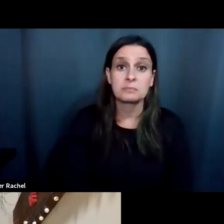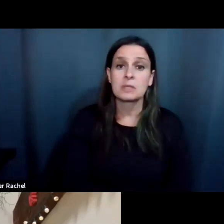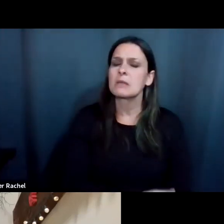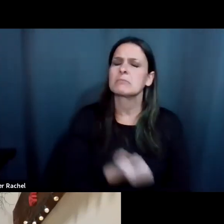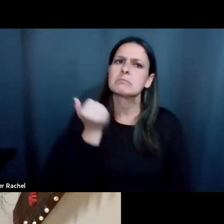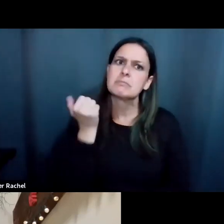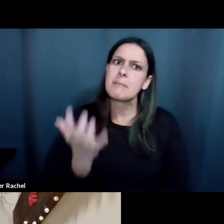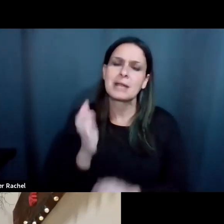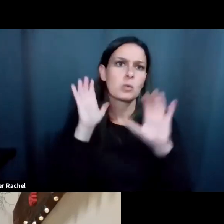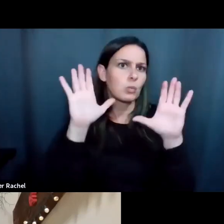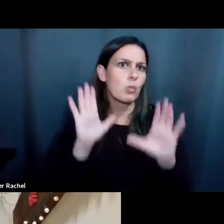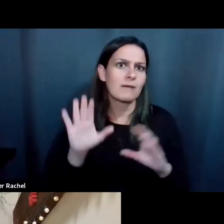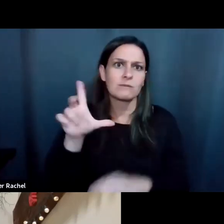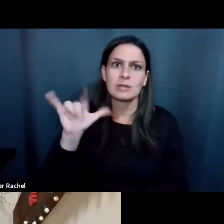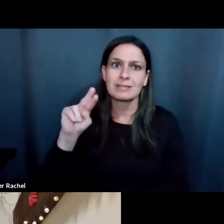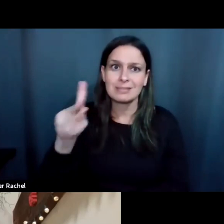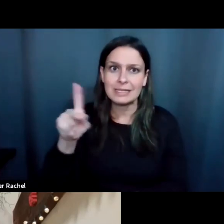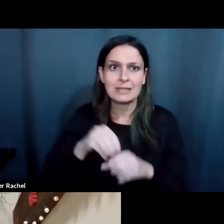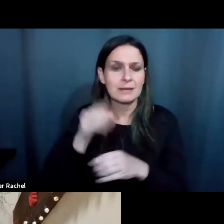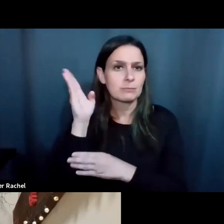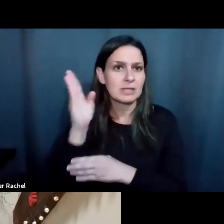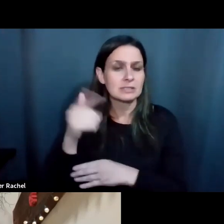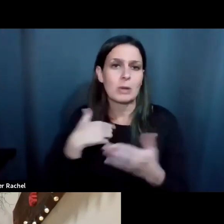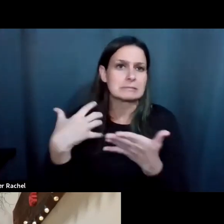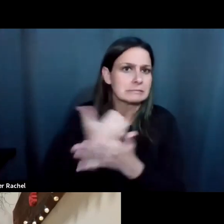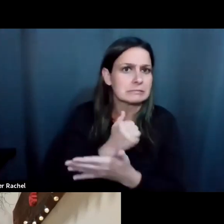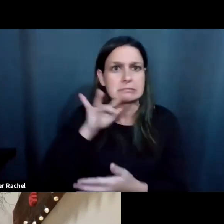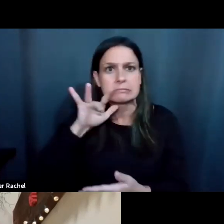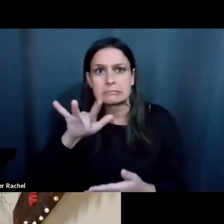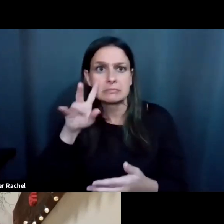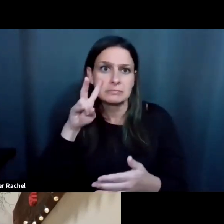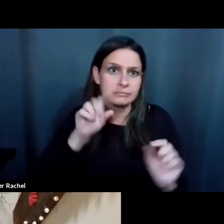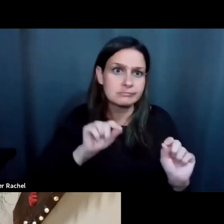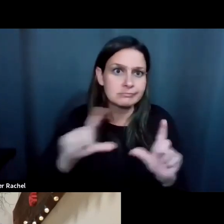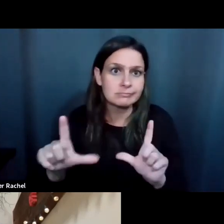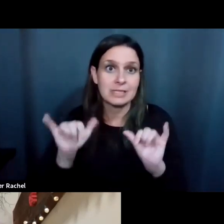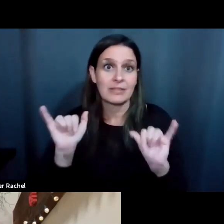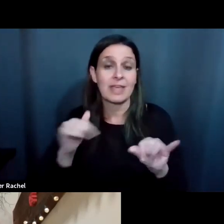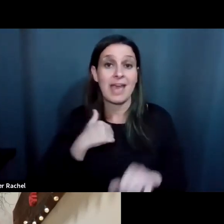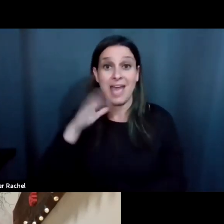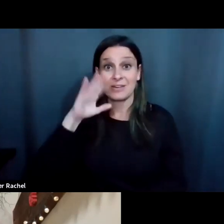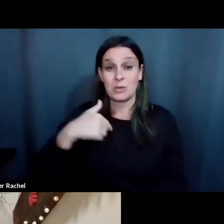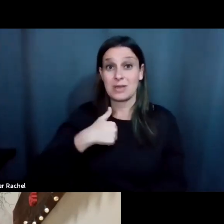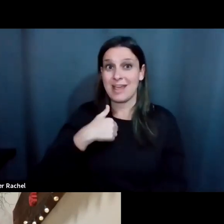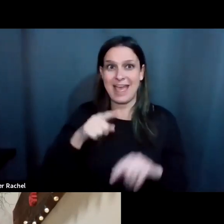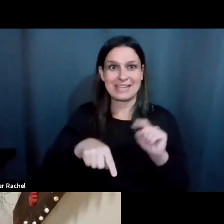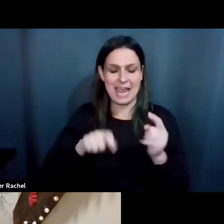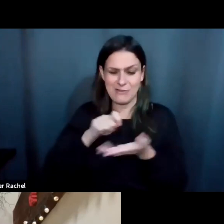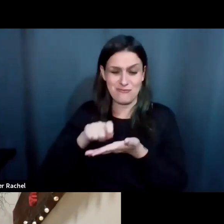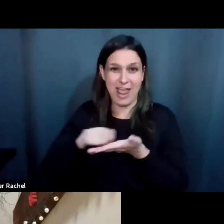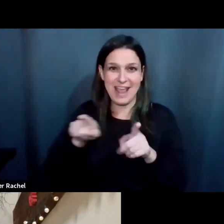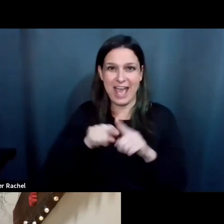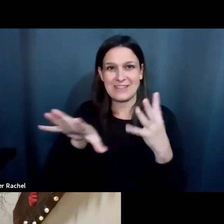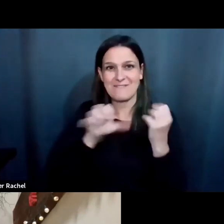because there were a lot of great links in your presentation. And, um, I know that, um, I can't write as quickly as people